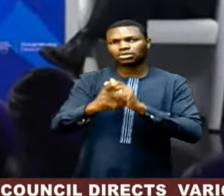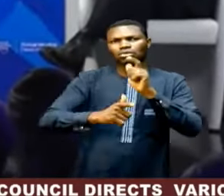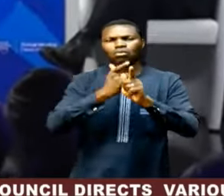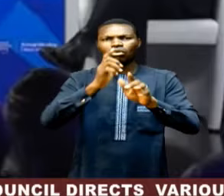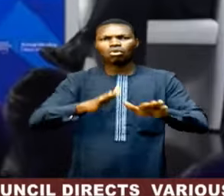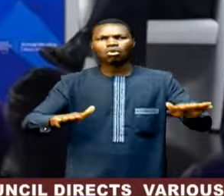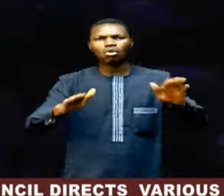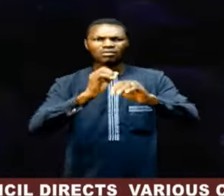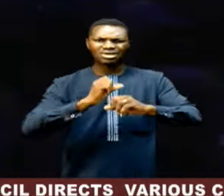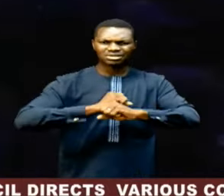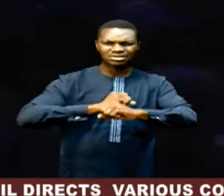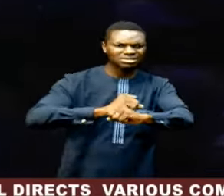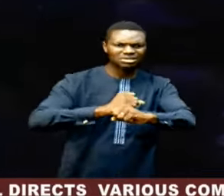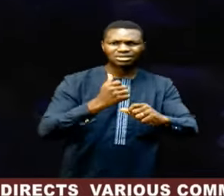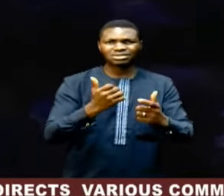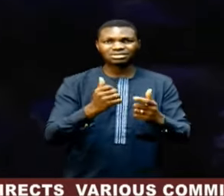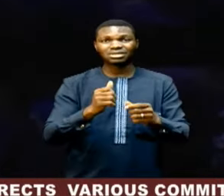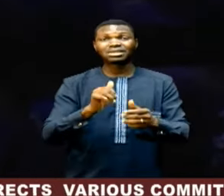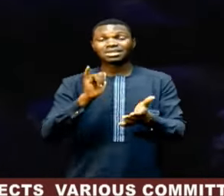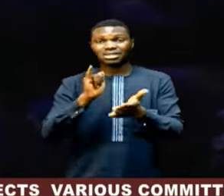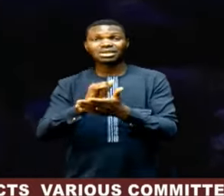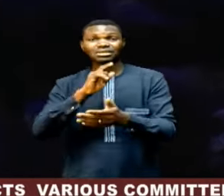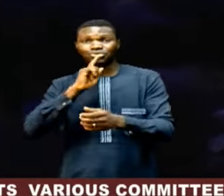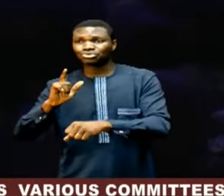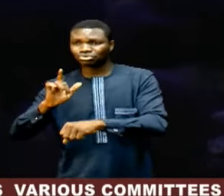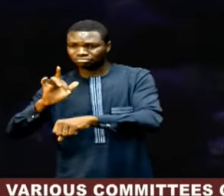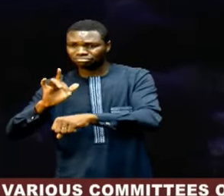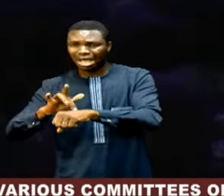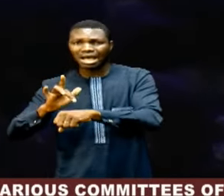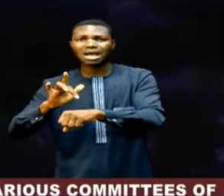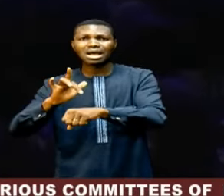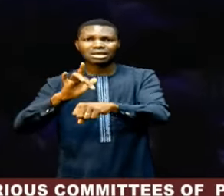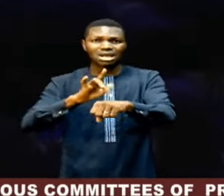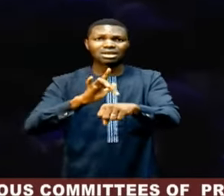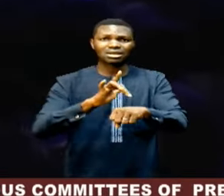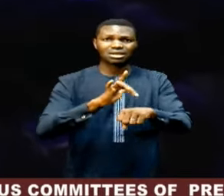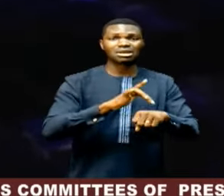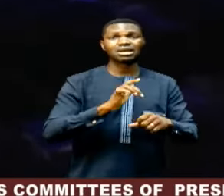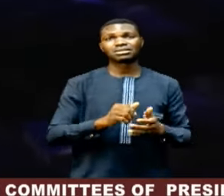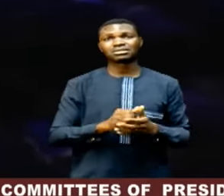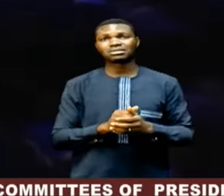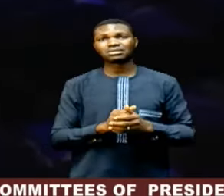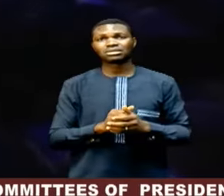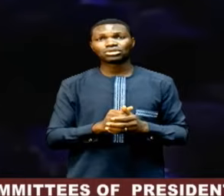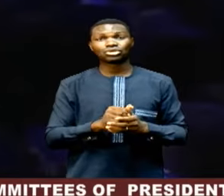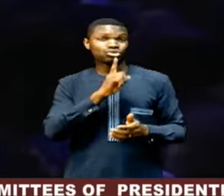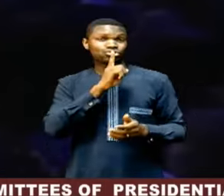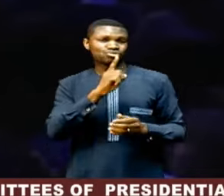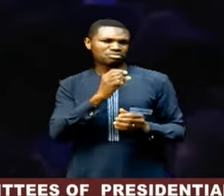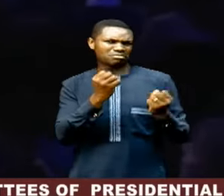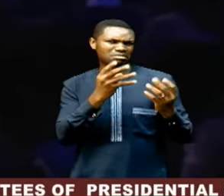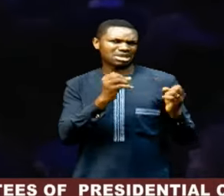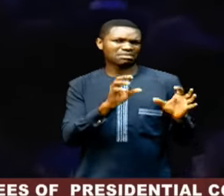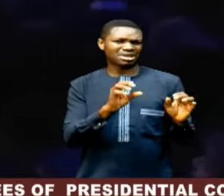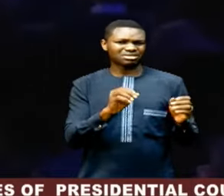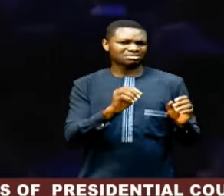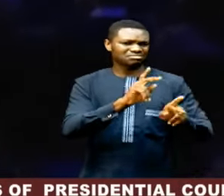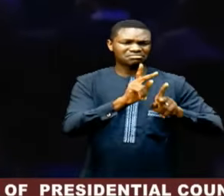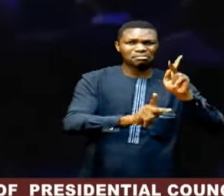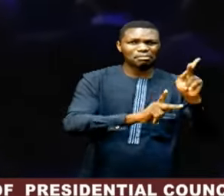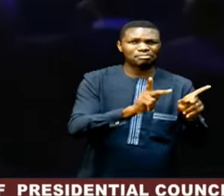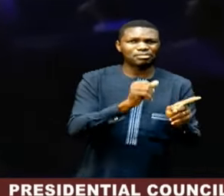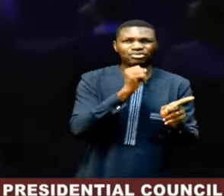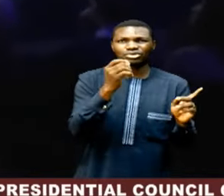architecture, it is impacted upon by such undemocratic entities that